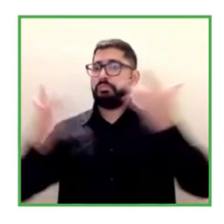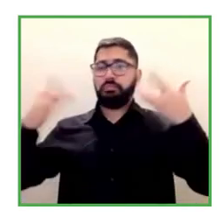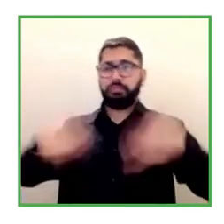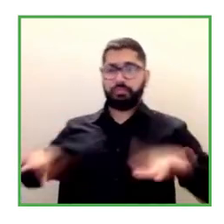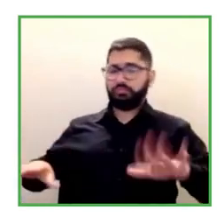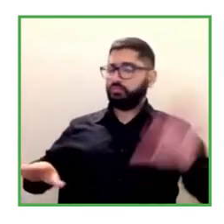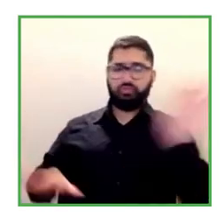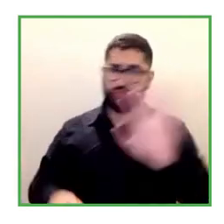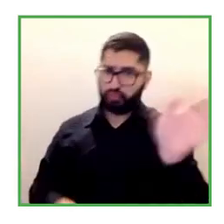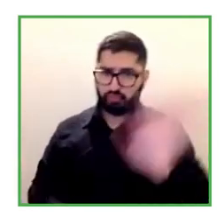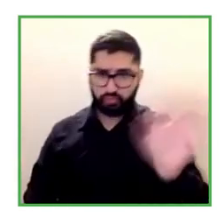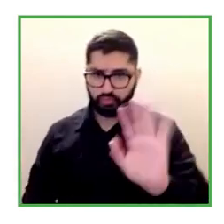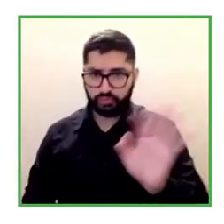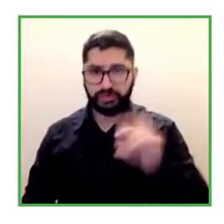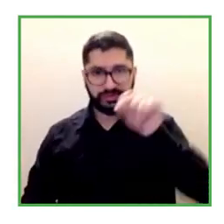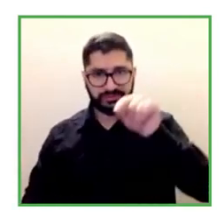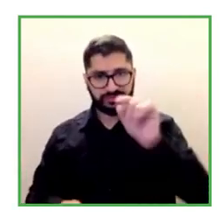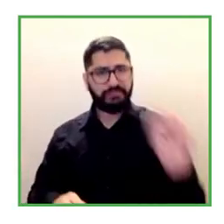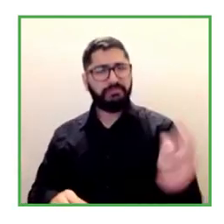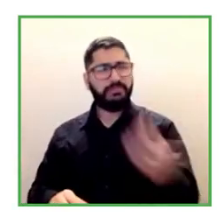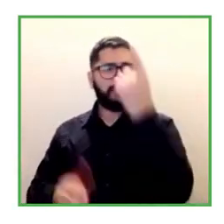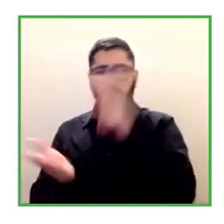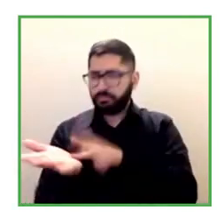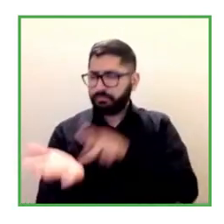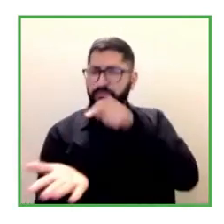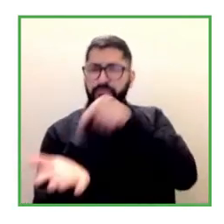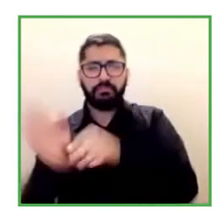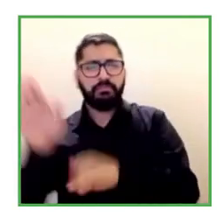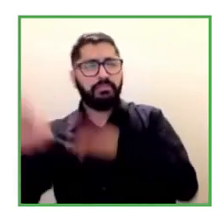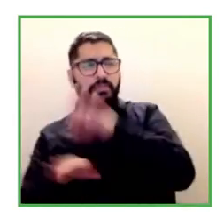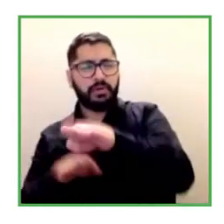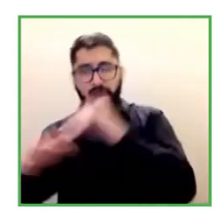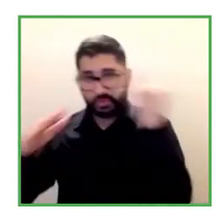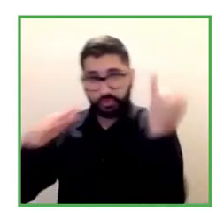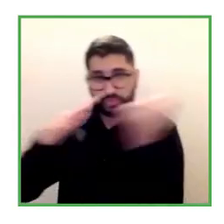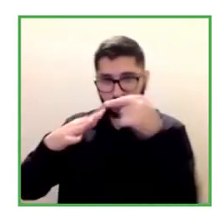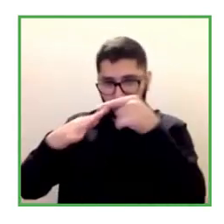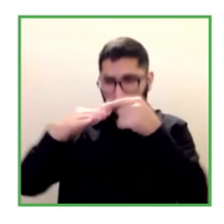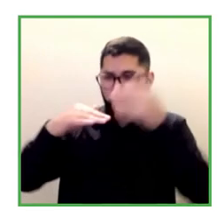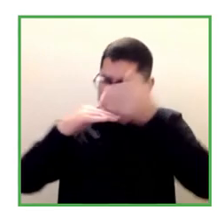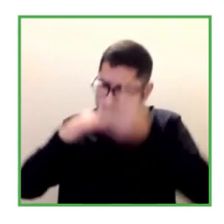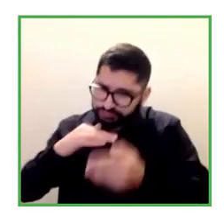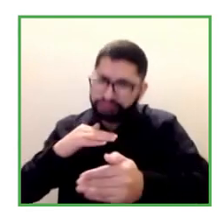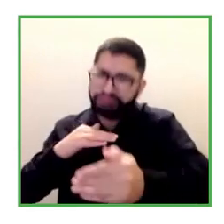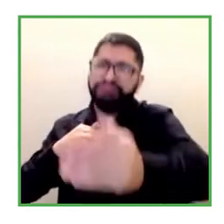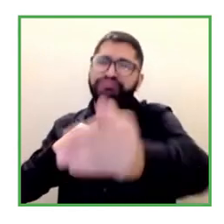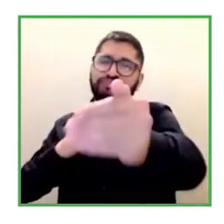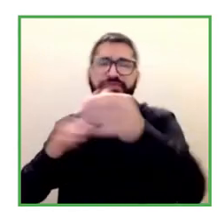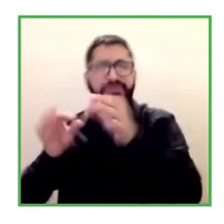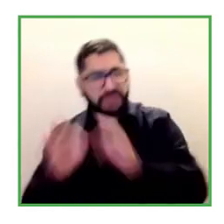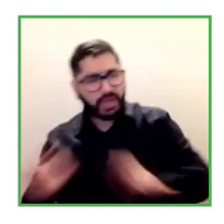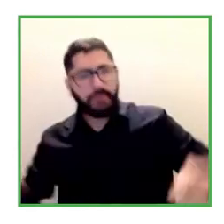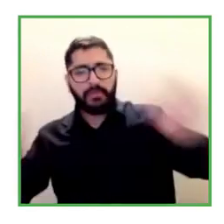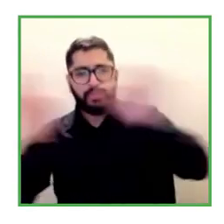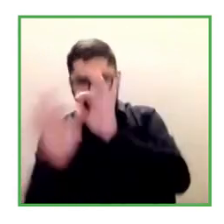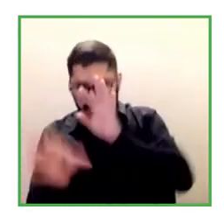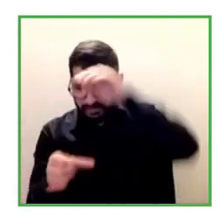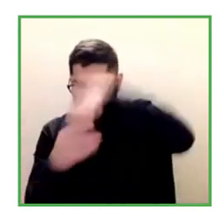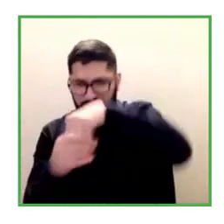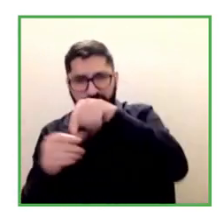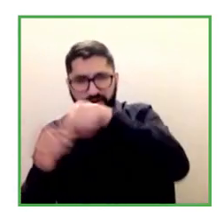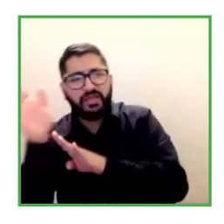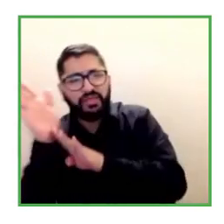but beyond that i think that for this to be sustainable there should be development programs within the